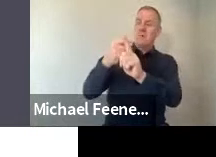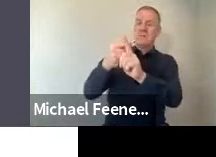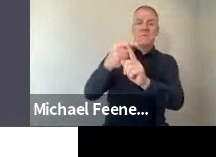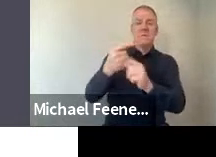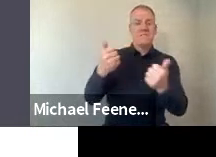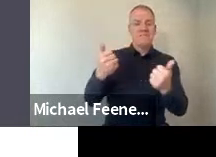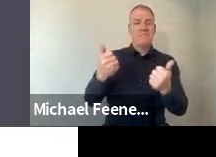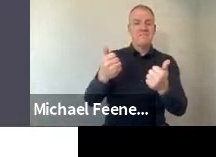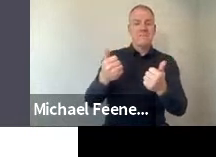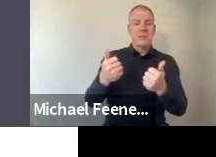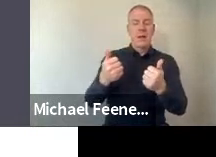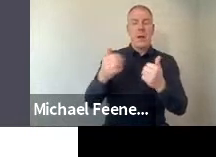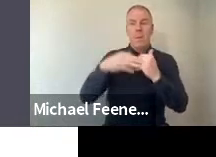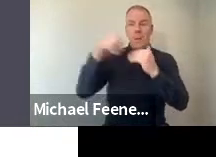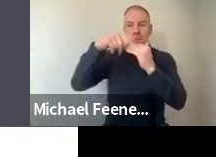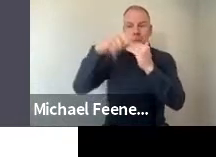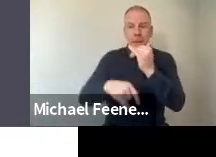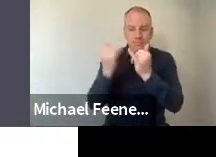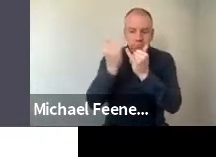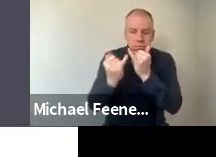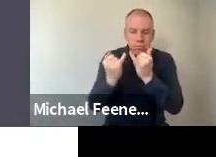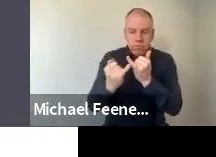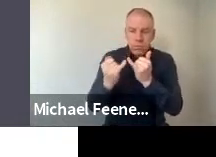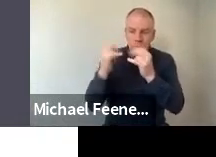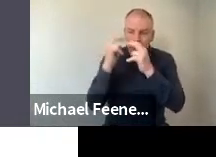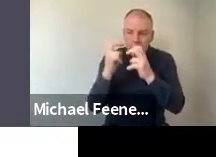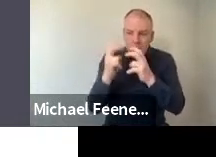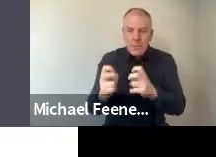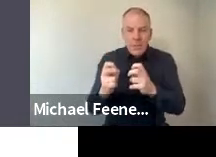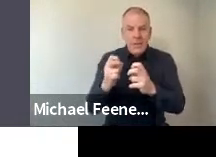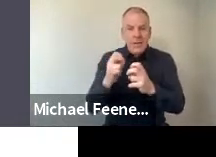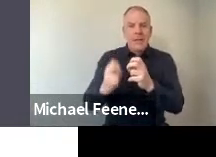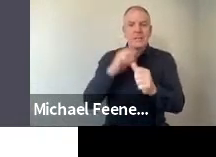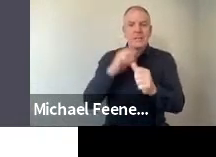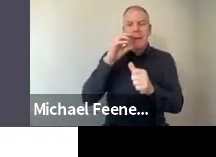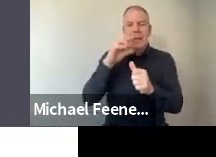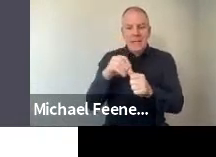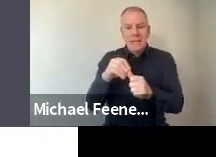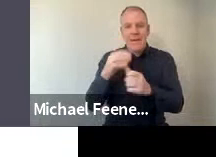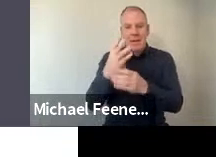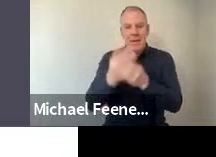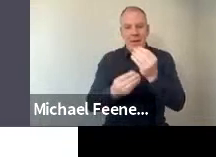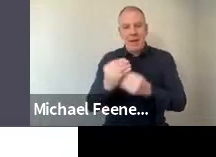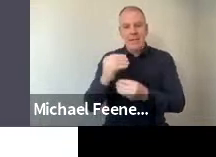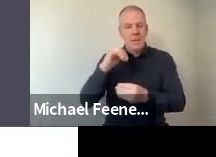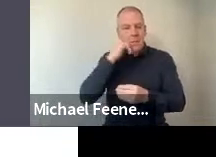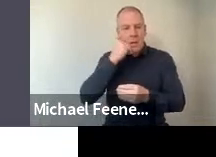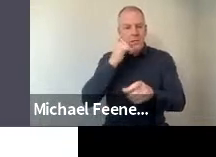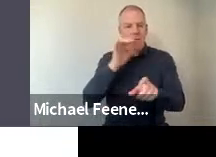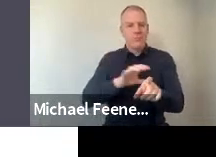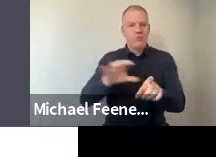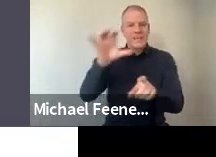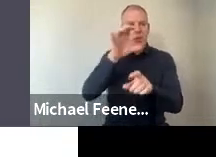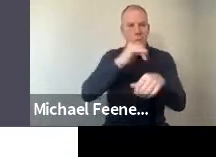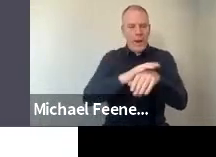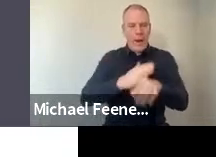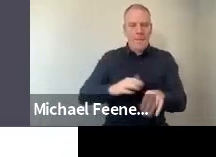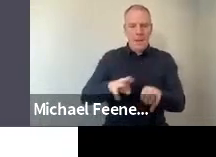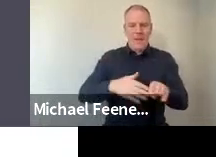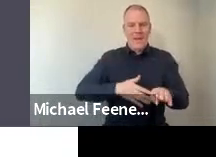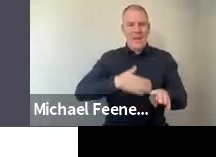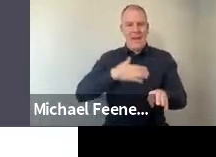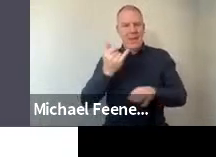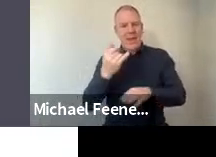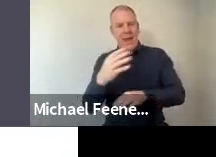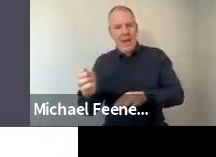then when we dug a little deeper to see are there any particular patterns based on region or age or any other